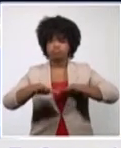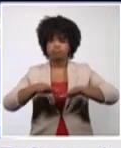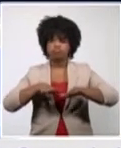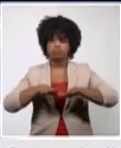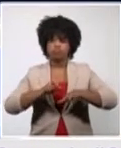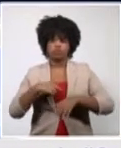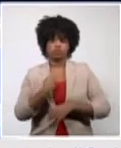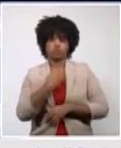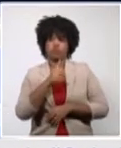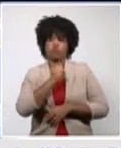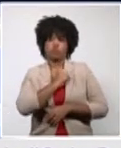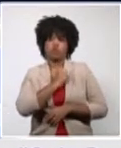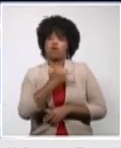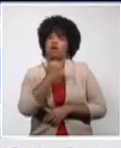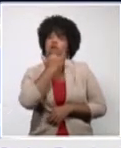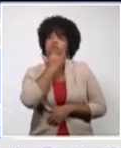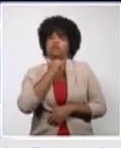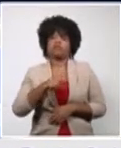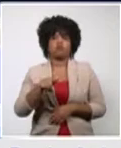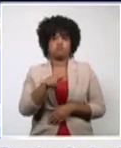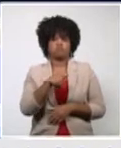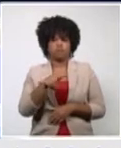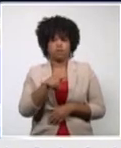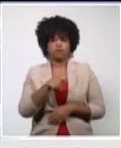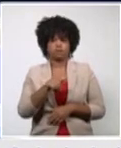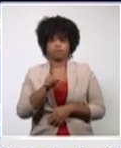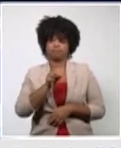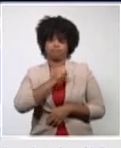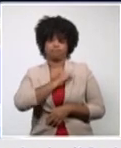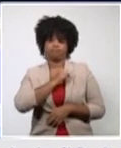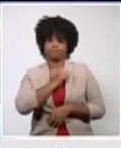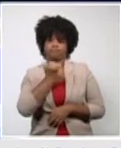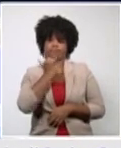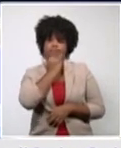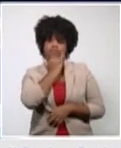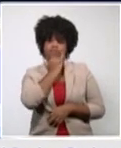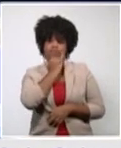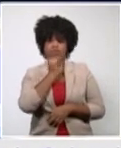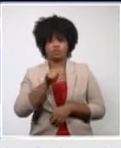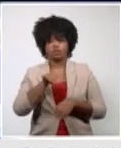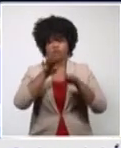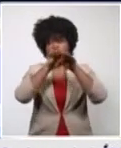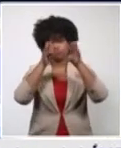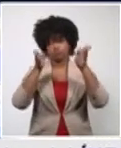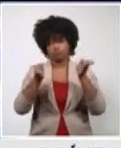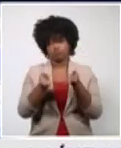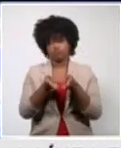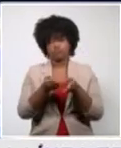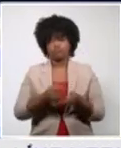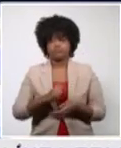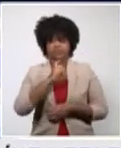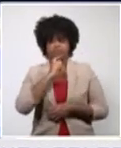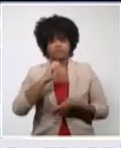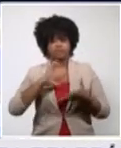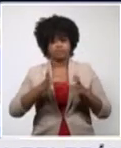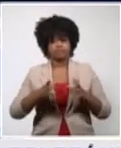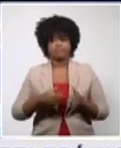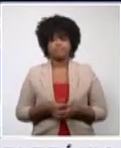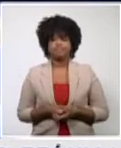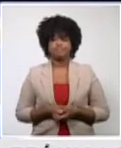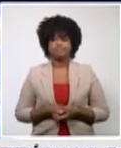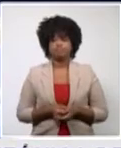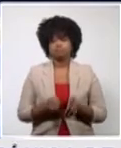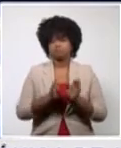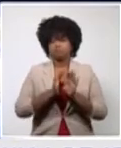does not have an impact in our country. And this is all the information we had for